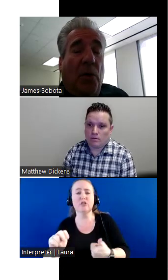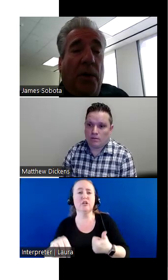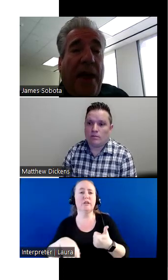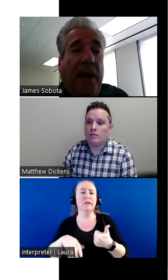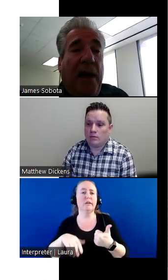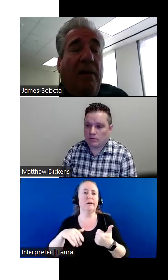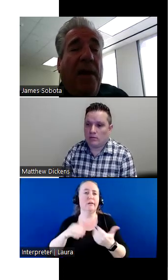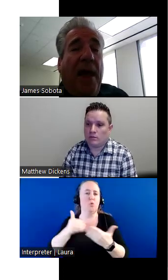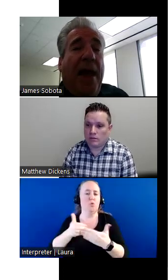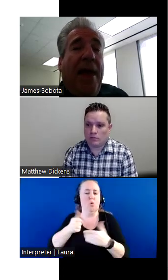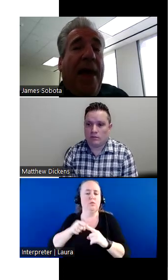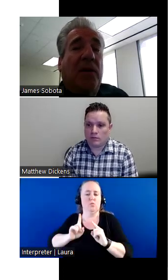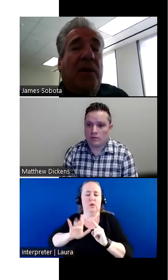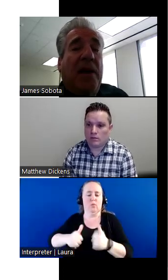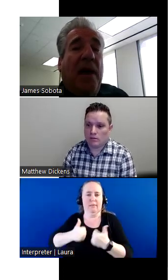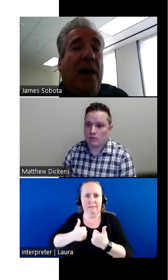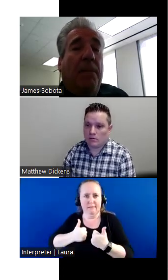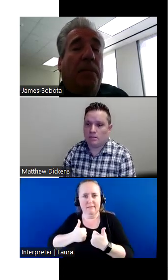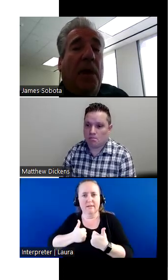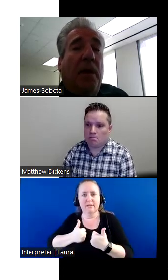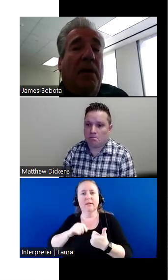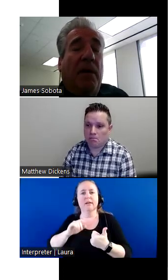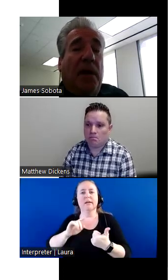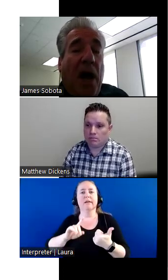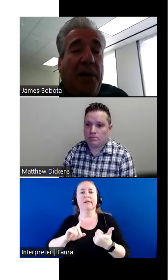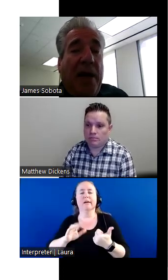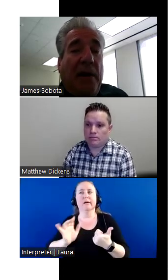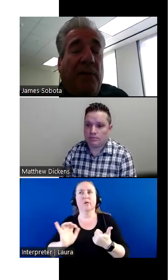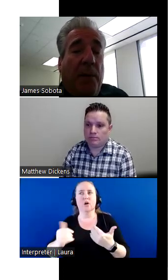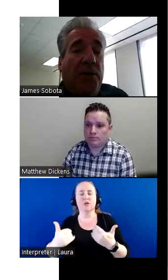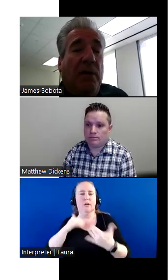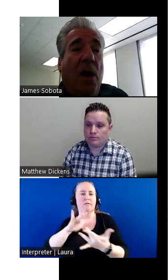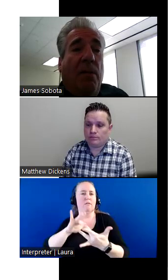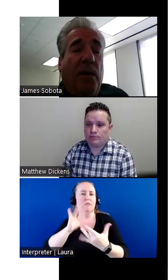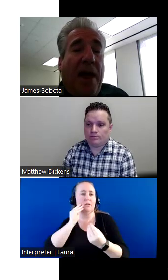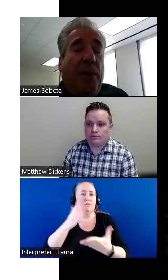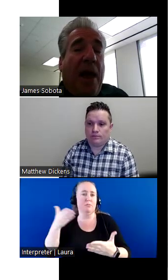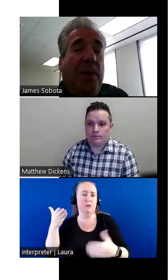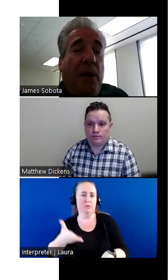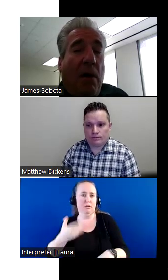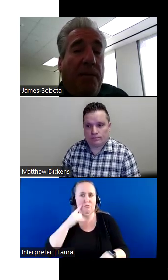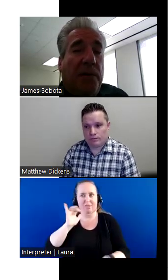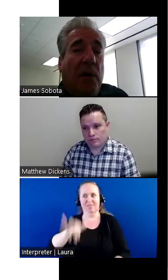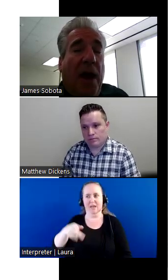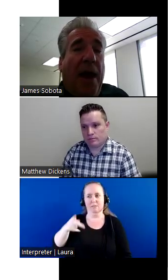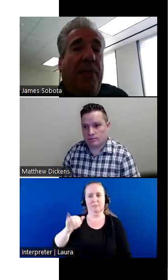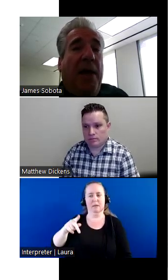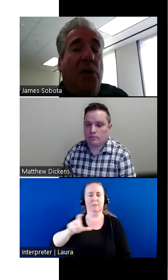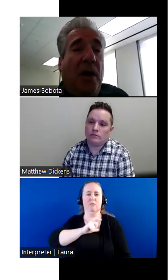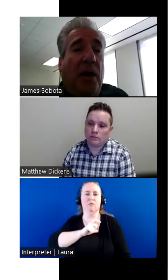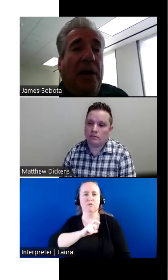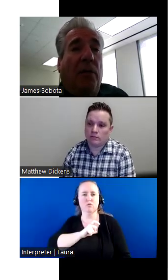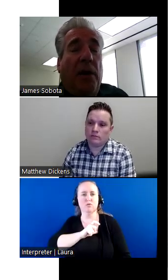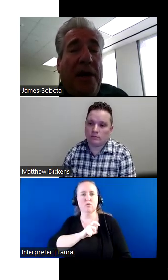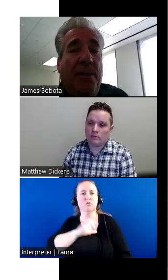closest to where they live. And it has the, uh, the contact information for that PIP officer. And